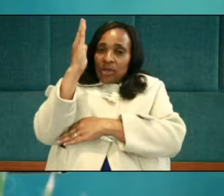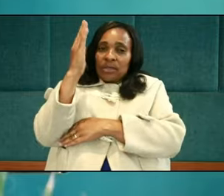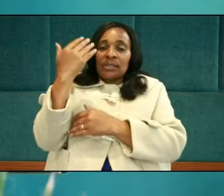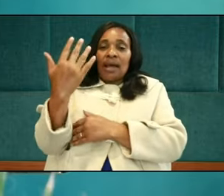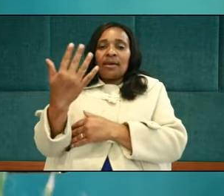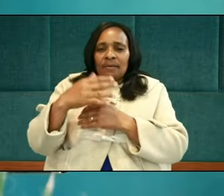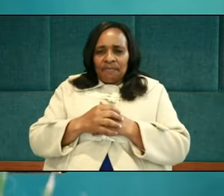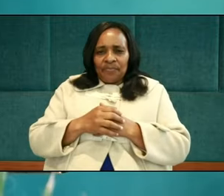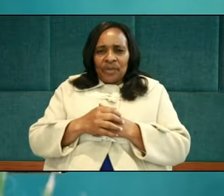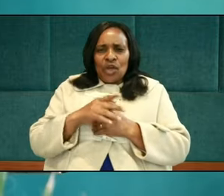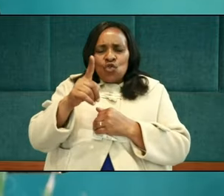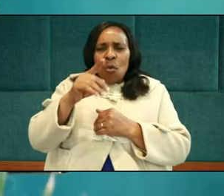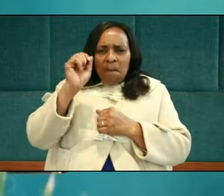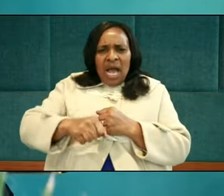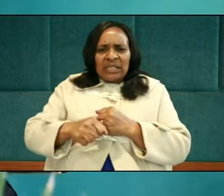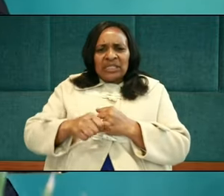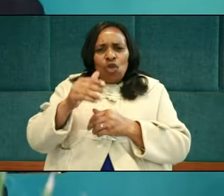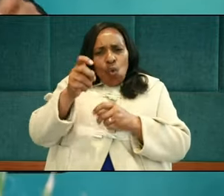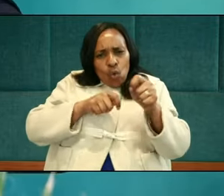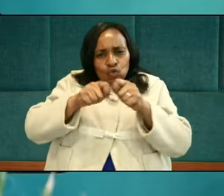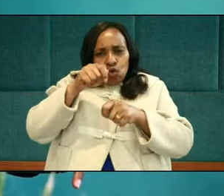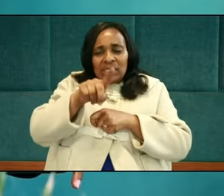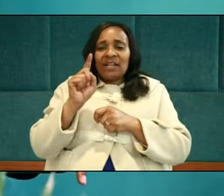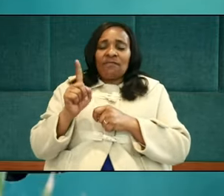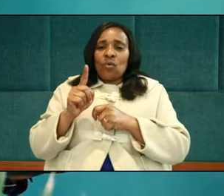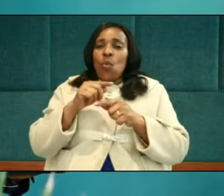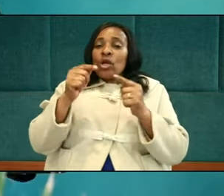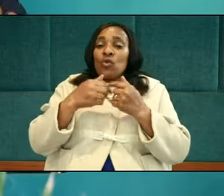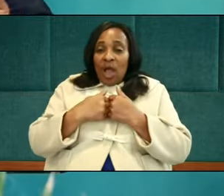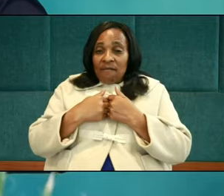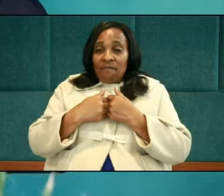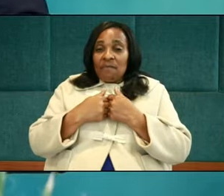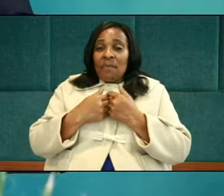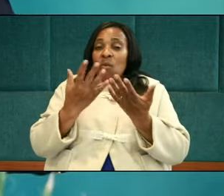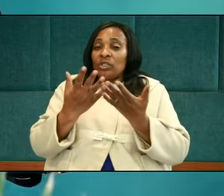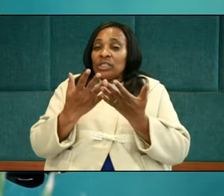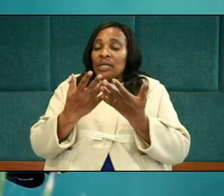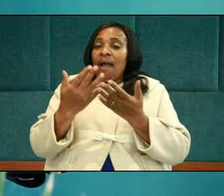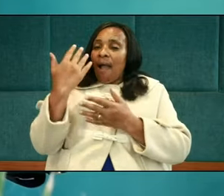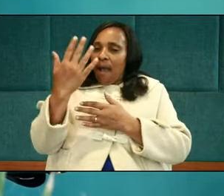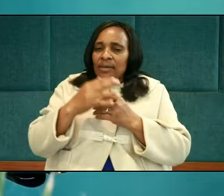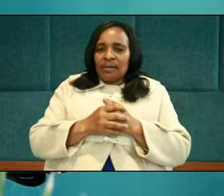Restraining yourself when you have the upper hand. David said, I will not.